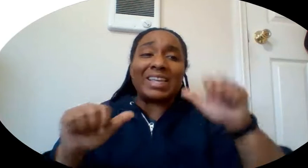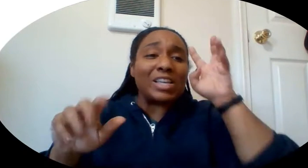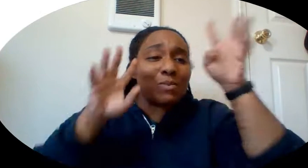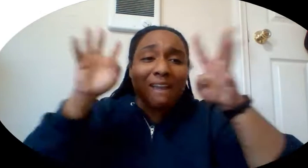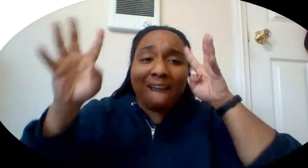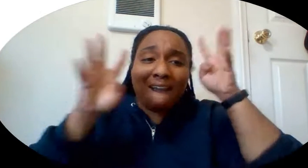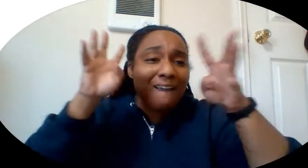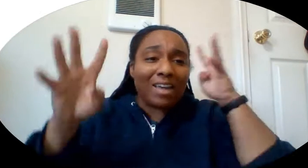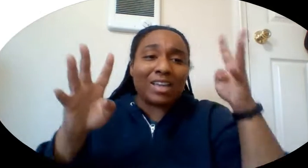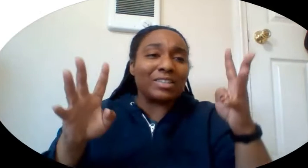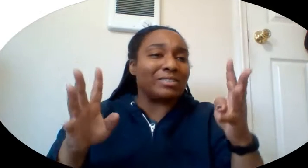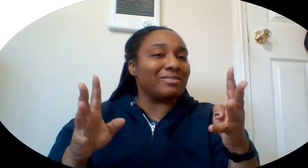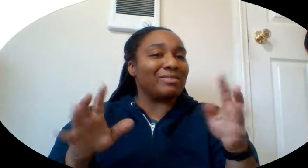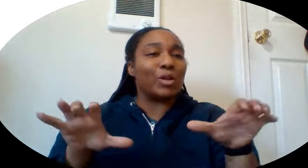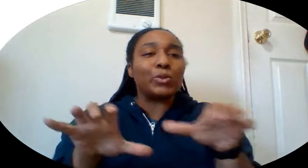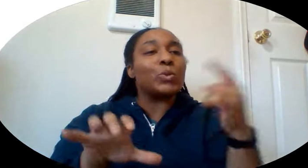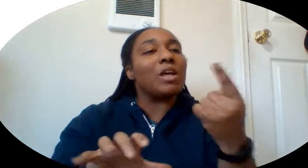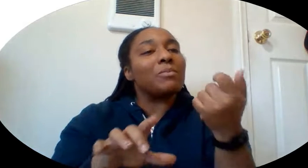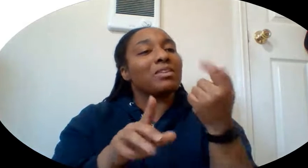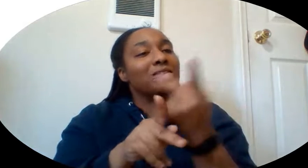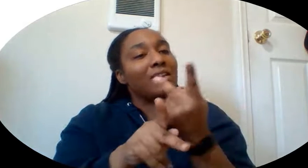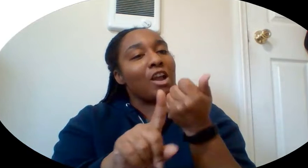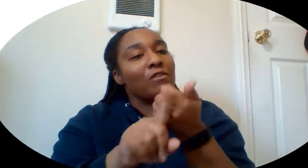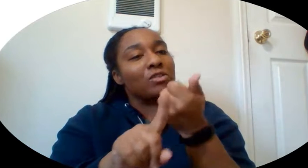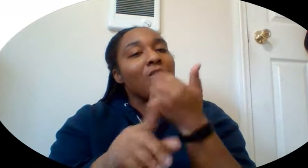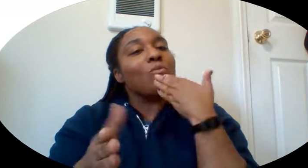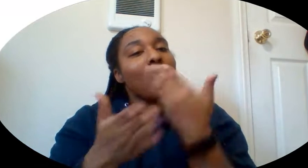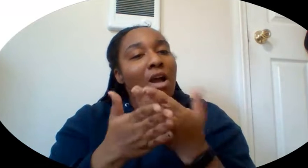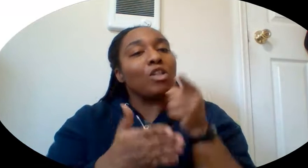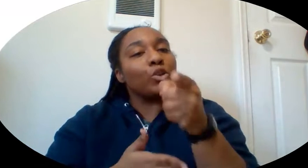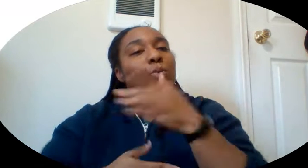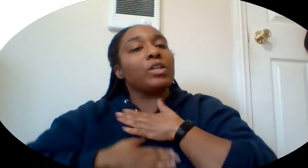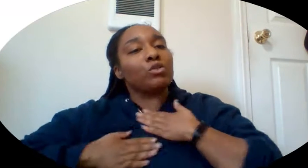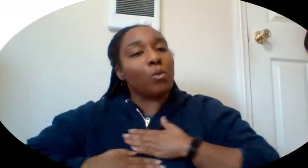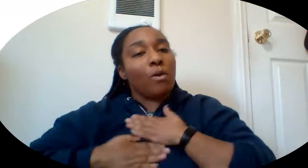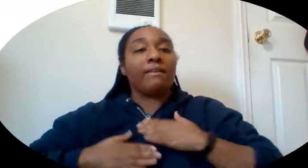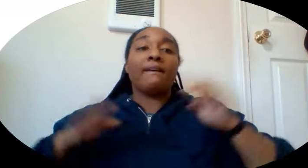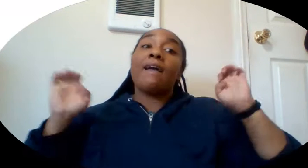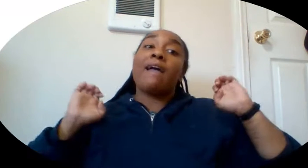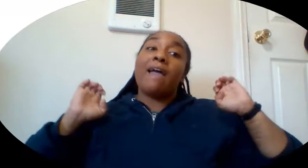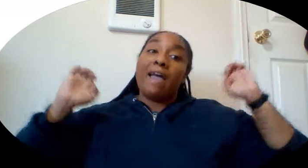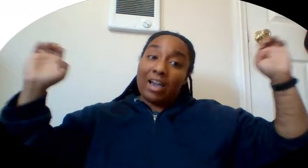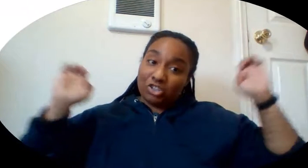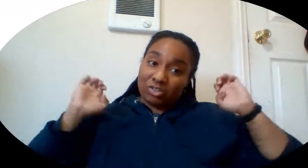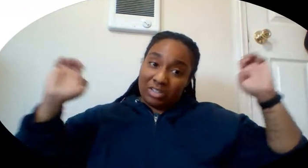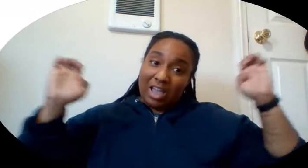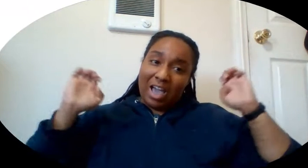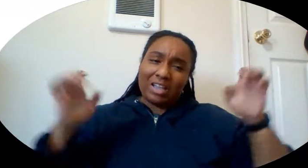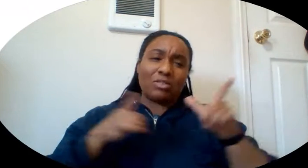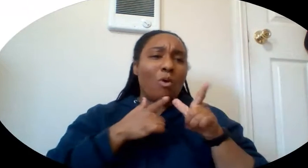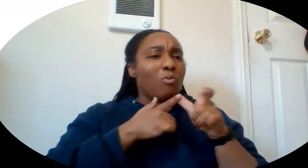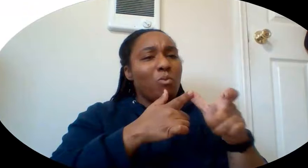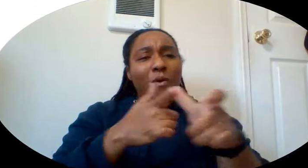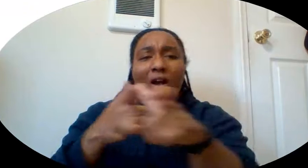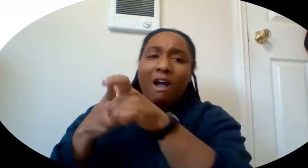you're creating, do something to treat yourself well that you enjoy. Exercise. Even if you're just running around your yard or